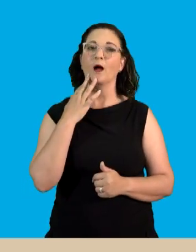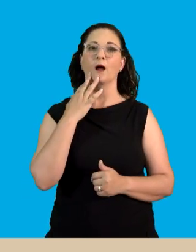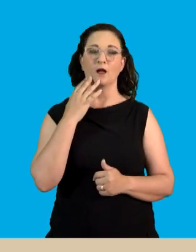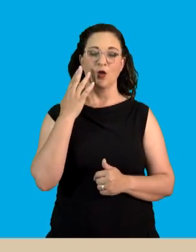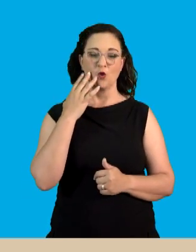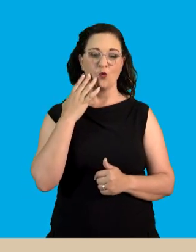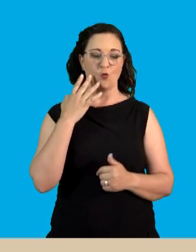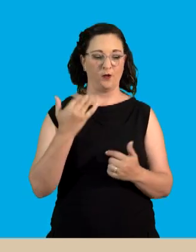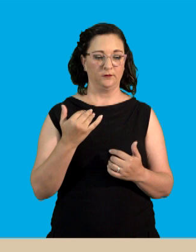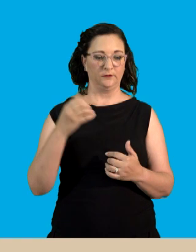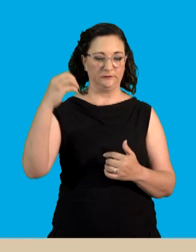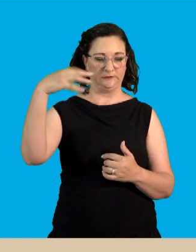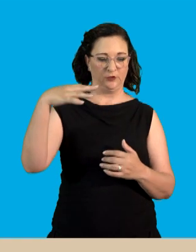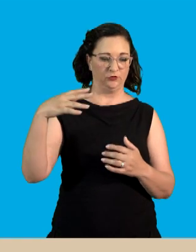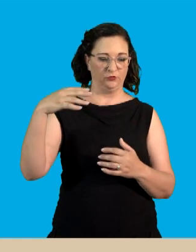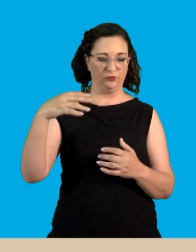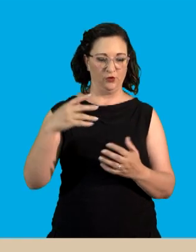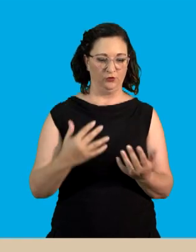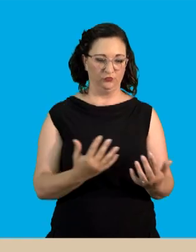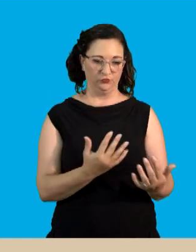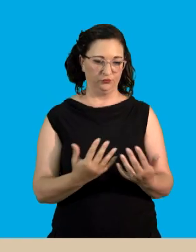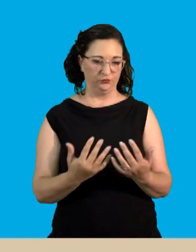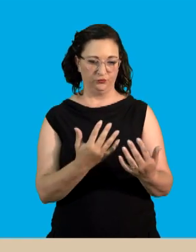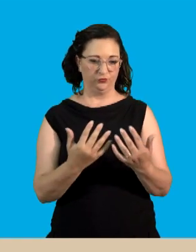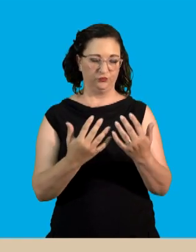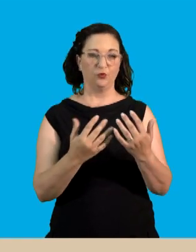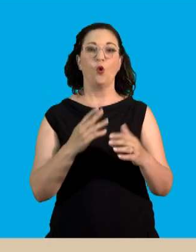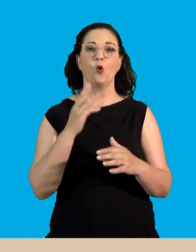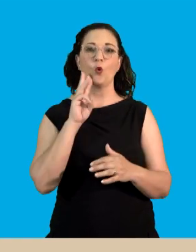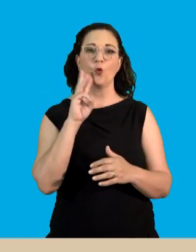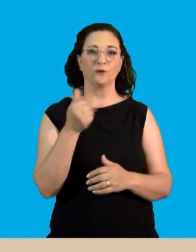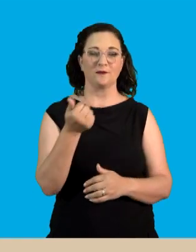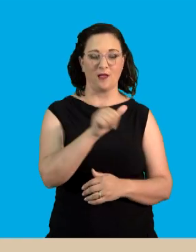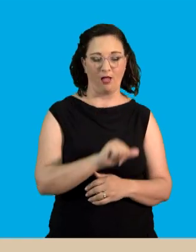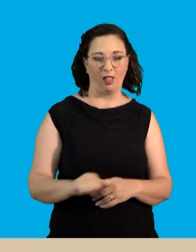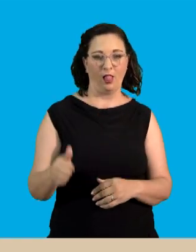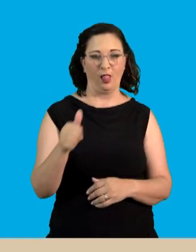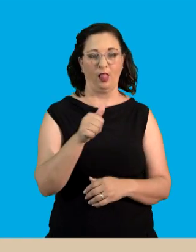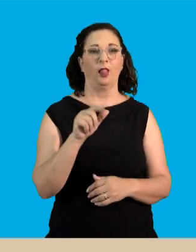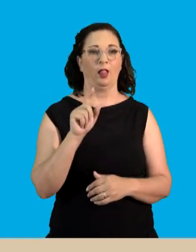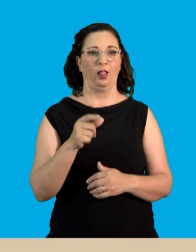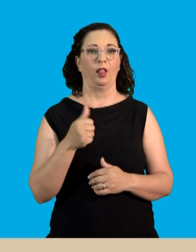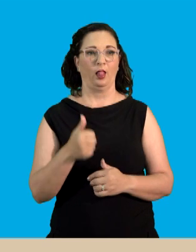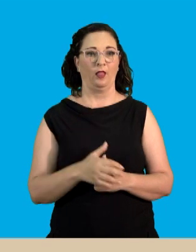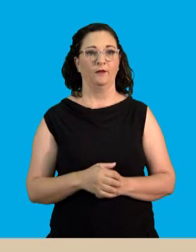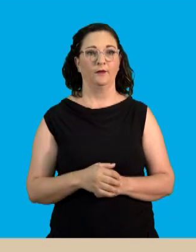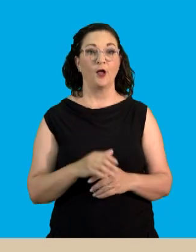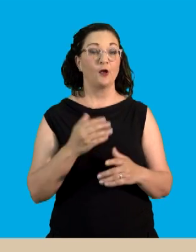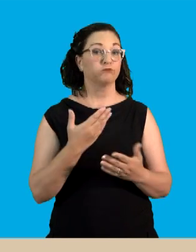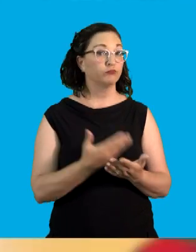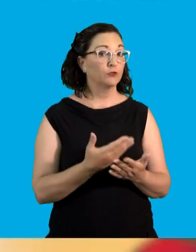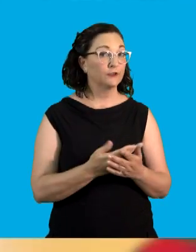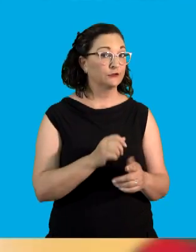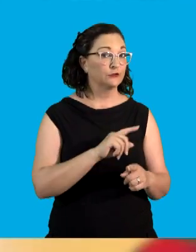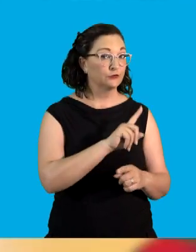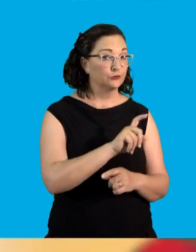vapor? During evaporation in the process of the water cycle. All right. Now that we have looked at the